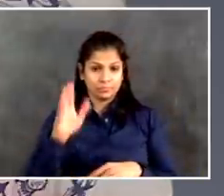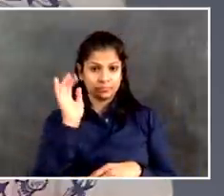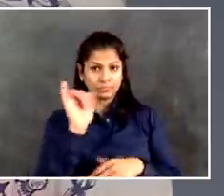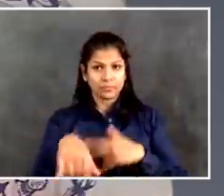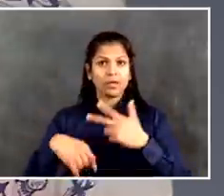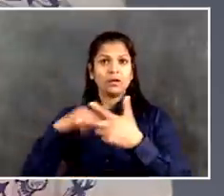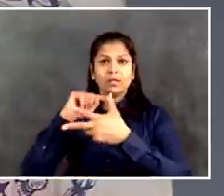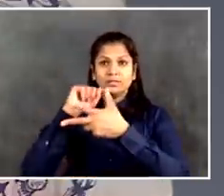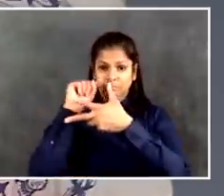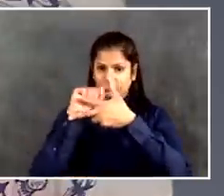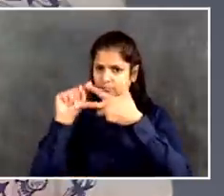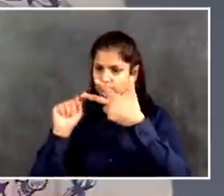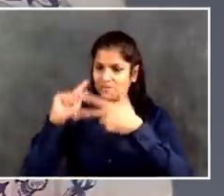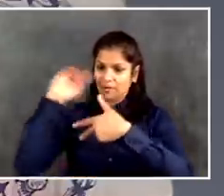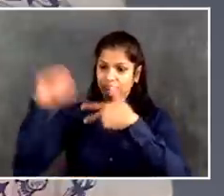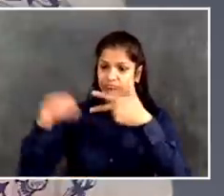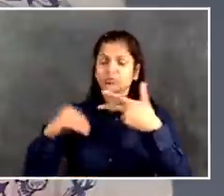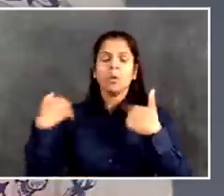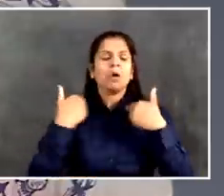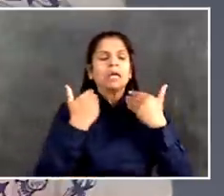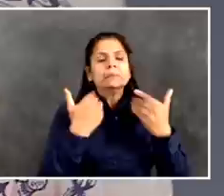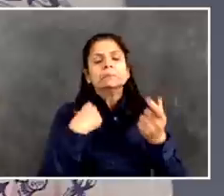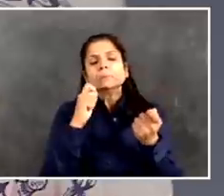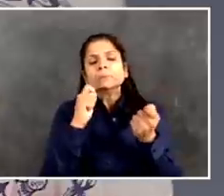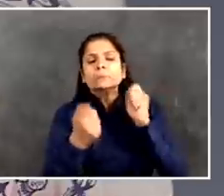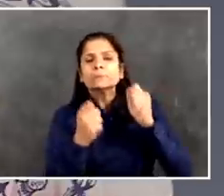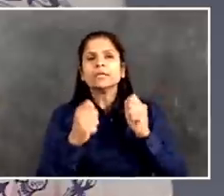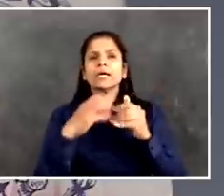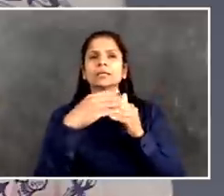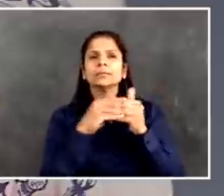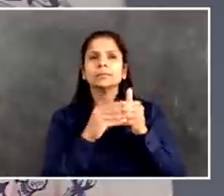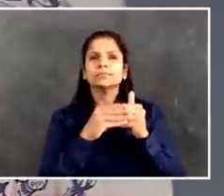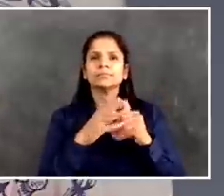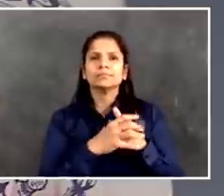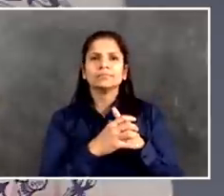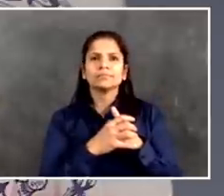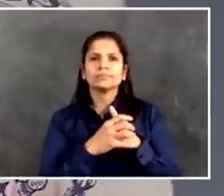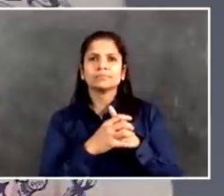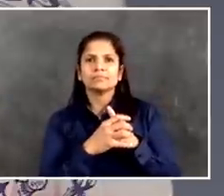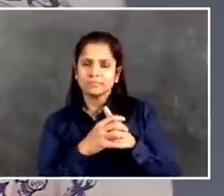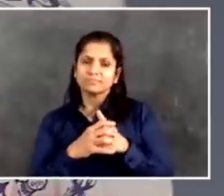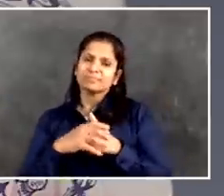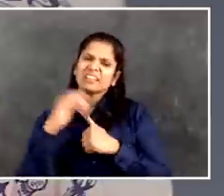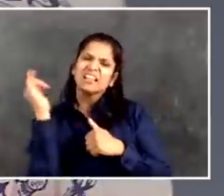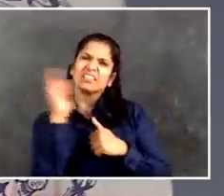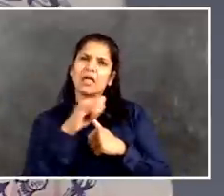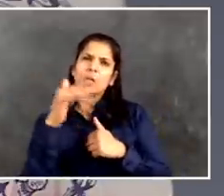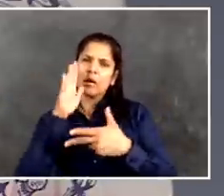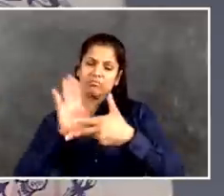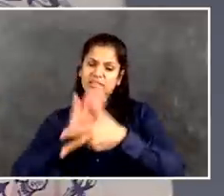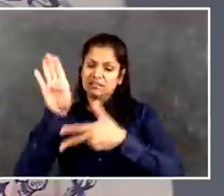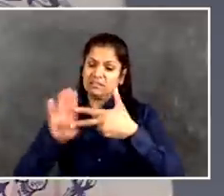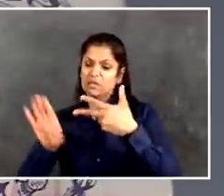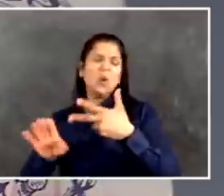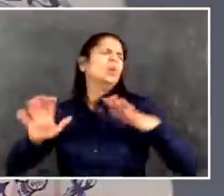tighter restrictions. I pray that day doesn't come, but that's what we would do. Do the doctors want to add to that at all?